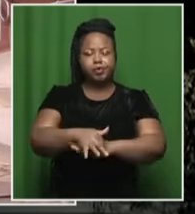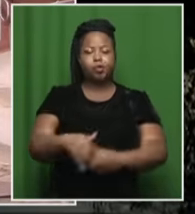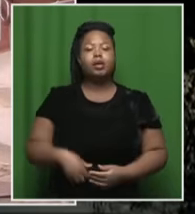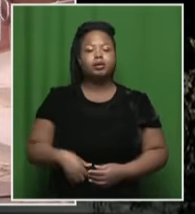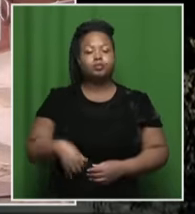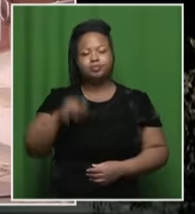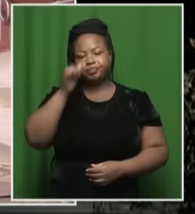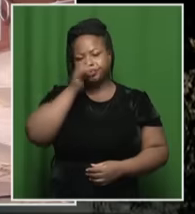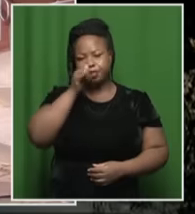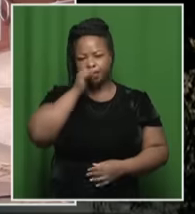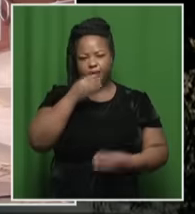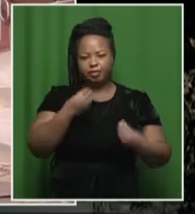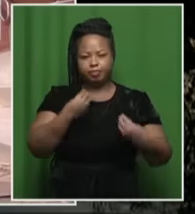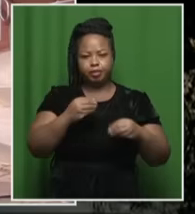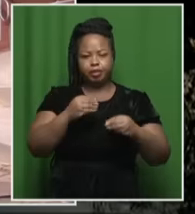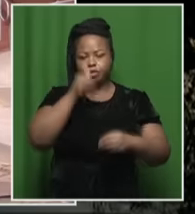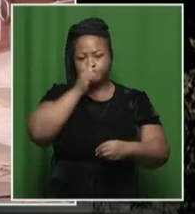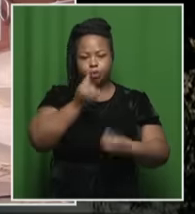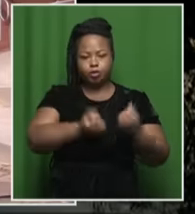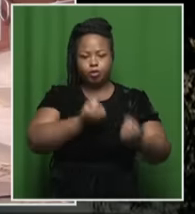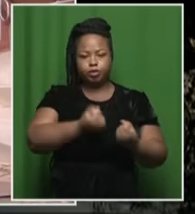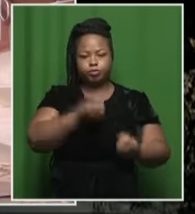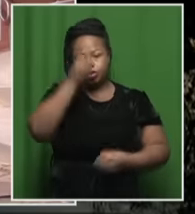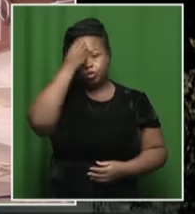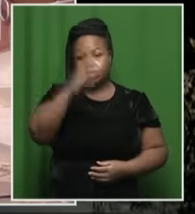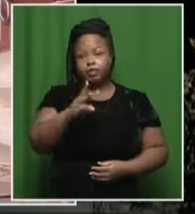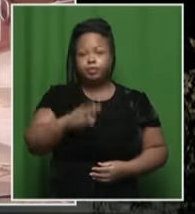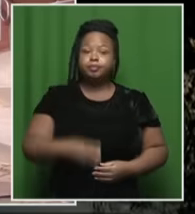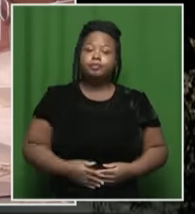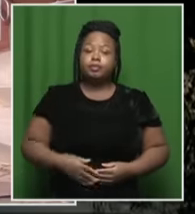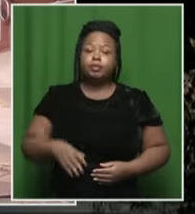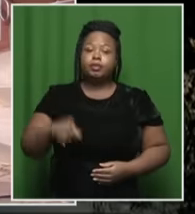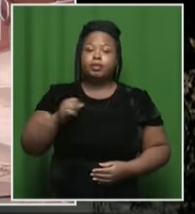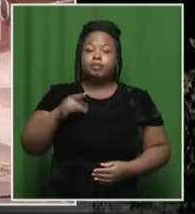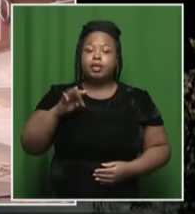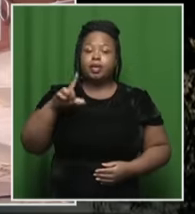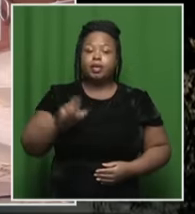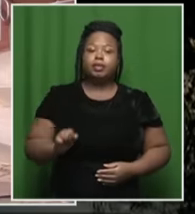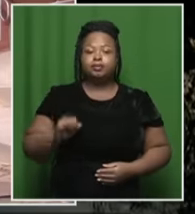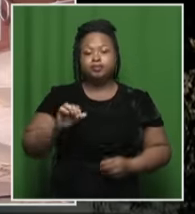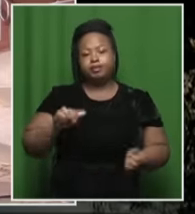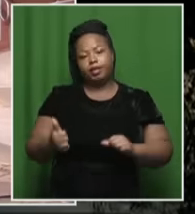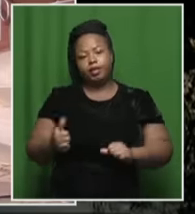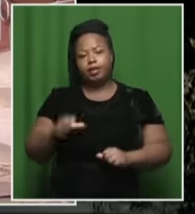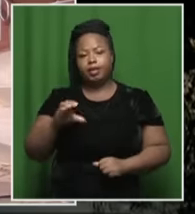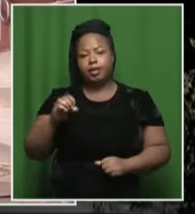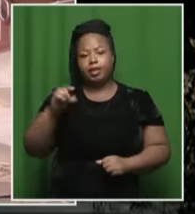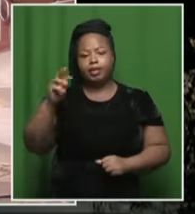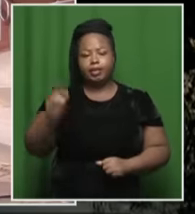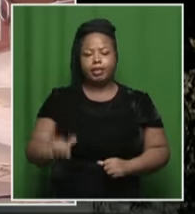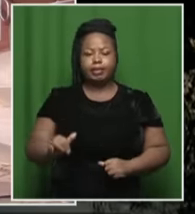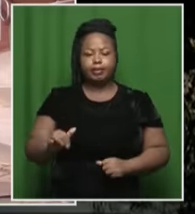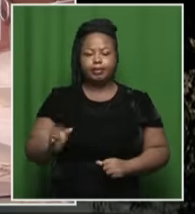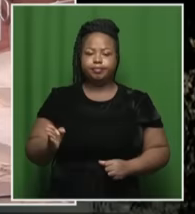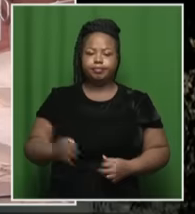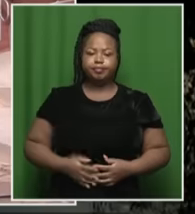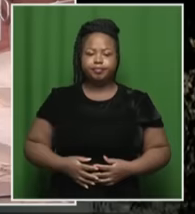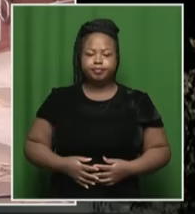Commercial Crimes Court in Pretoria. Let's start with you, Samkele, and then take it to Kenny, who's at the court.